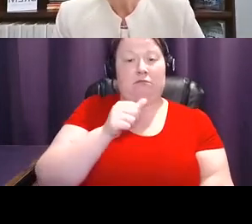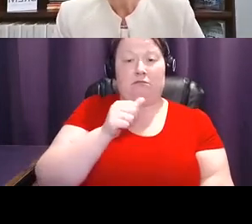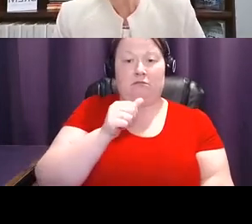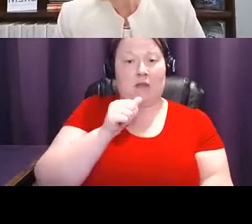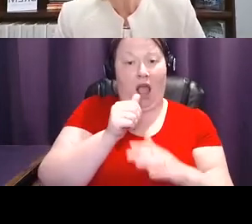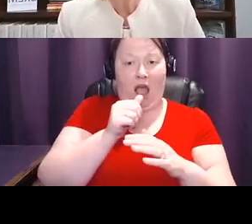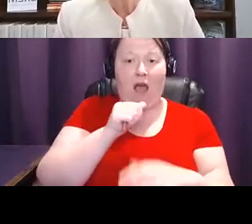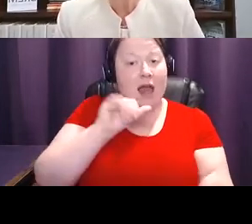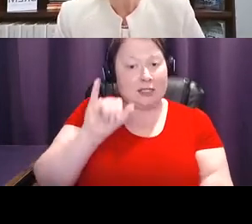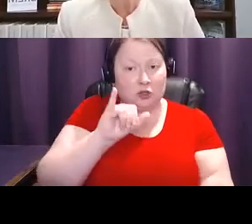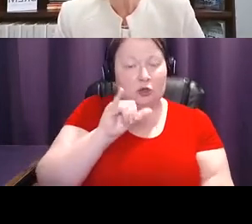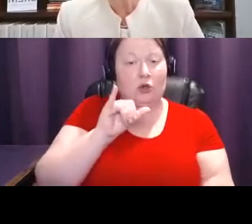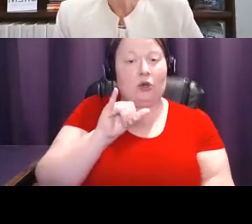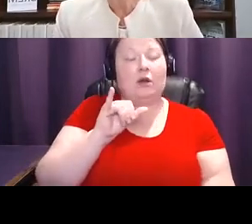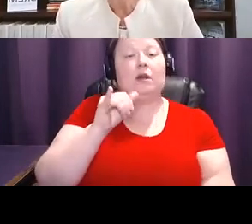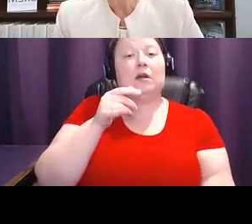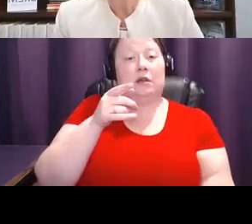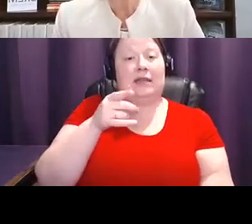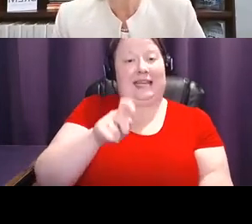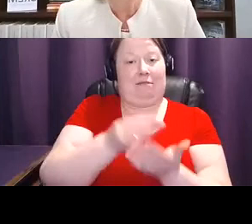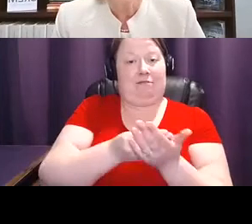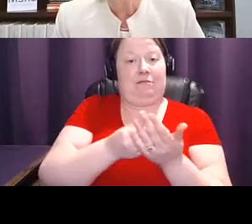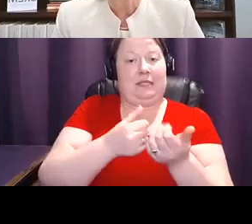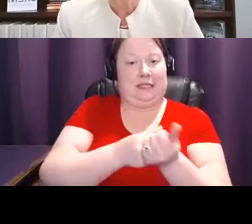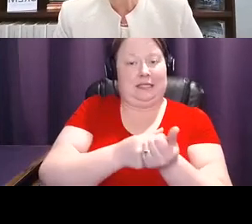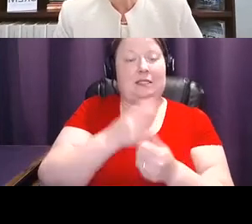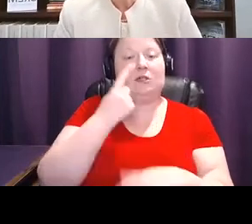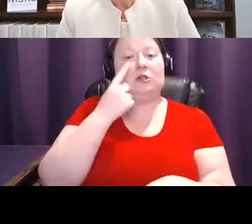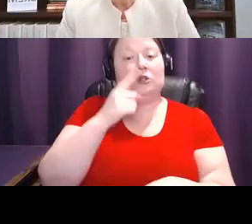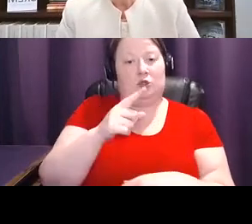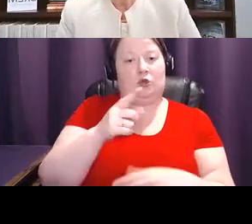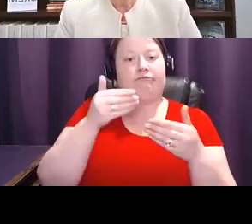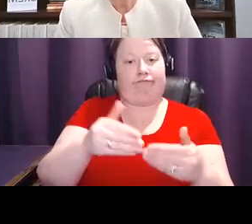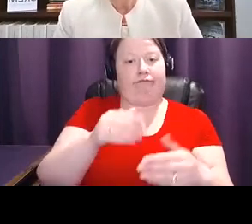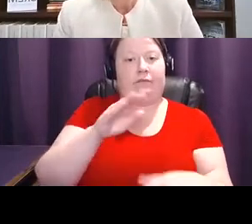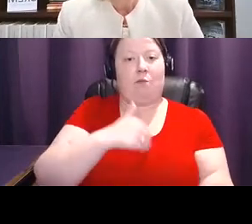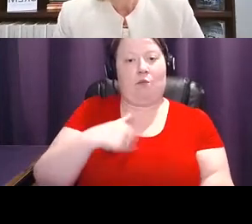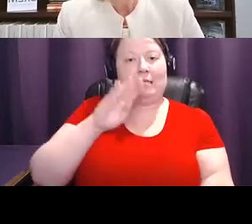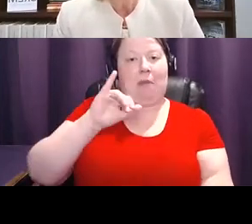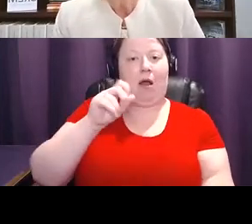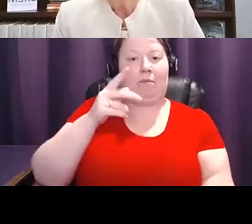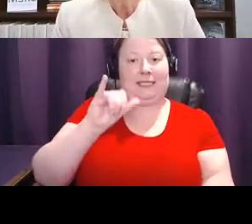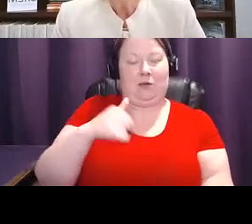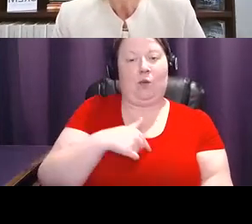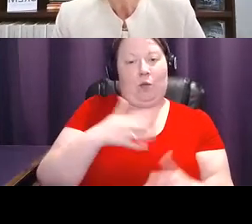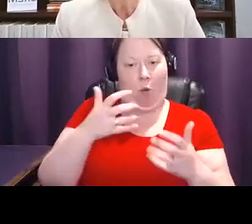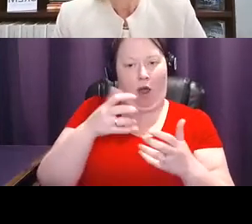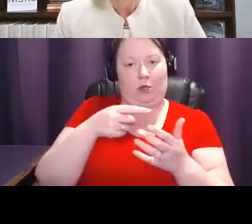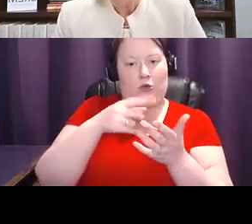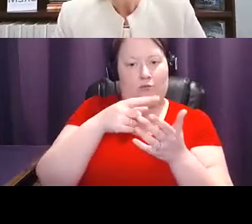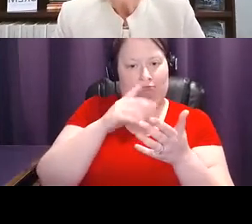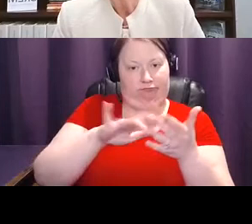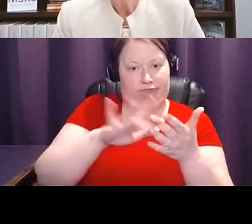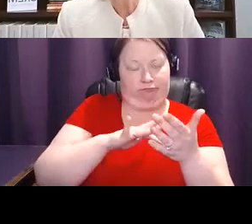need of financial assistance to receive breast biopsies that we're working to try to pay for. And our wheels program